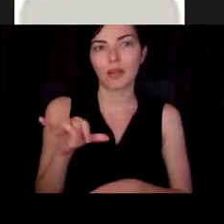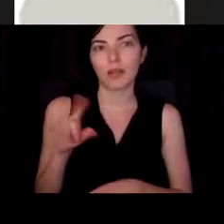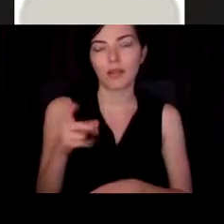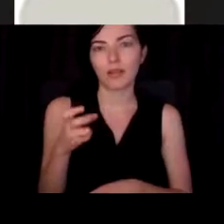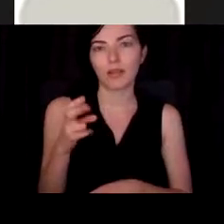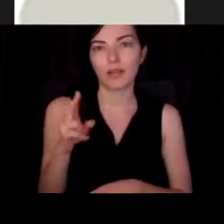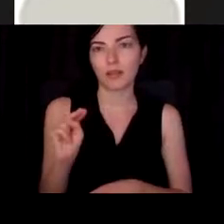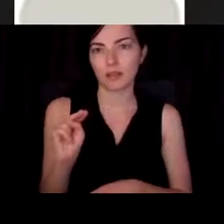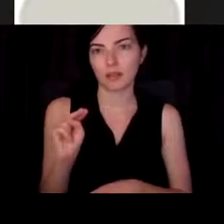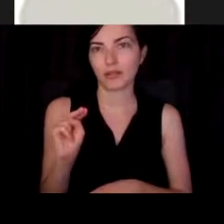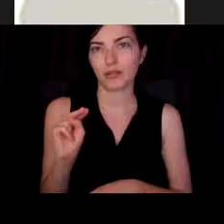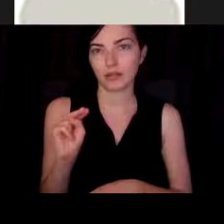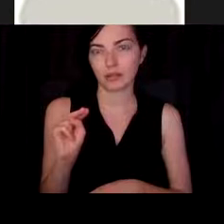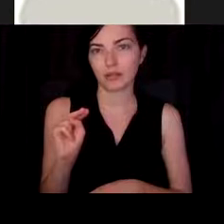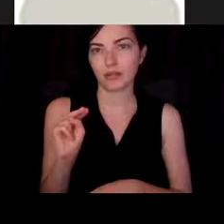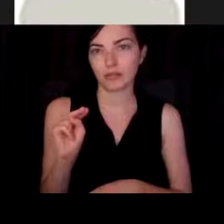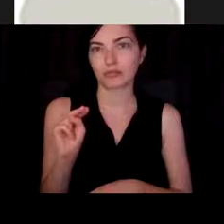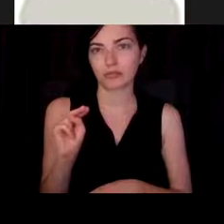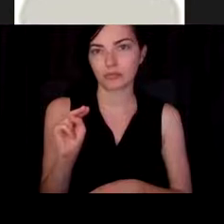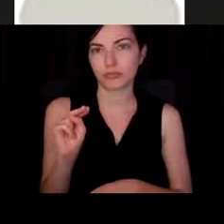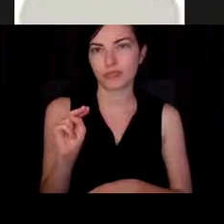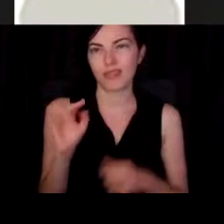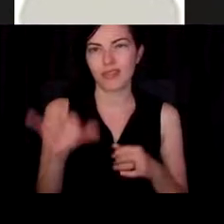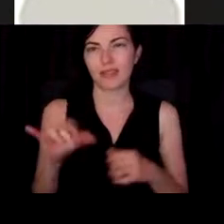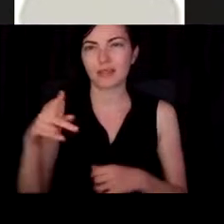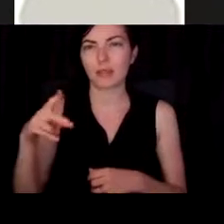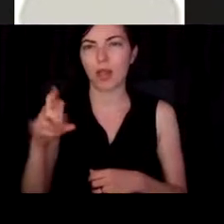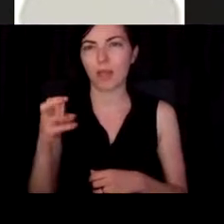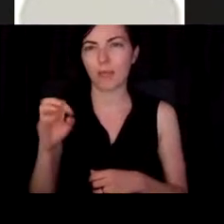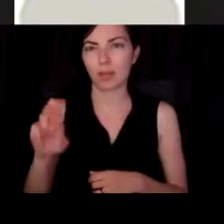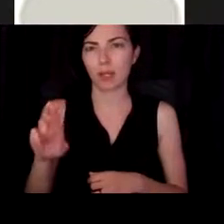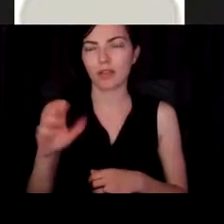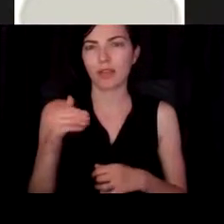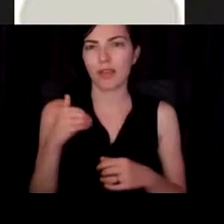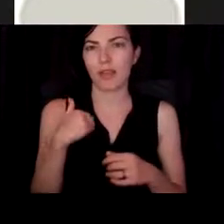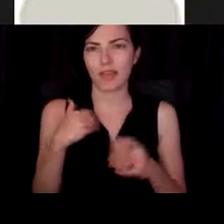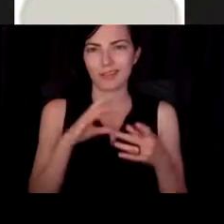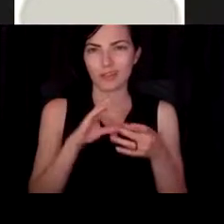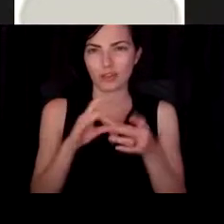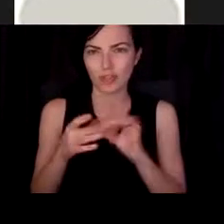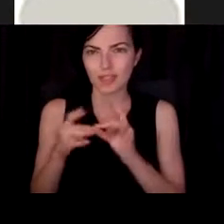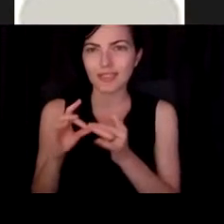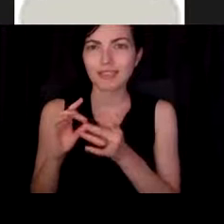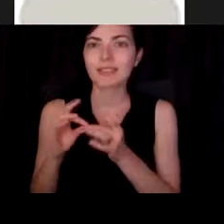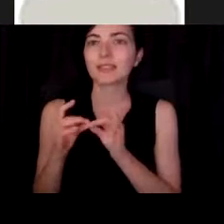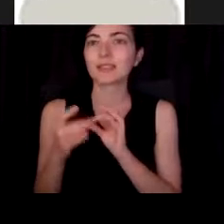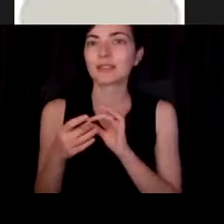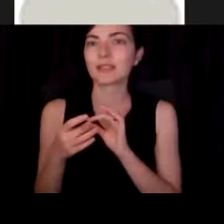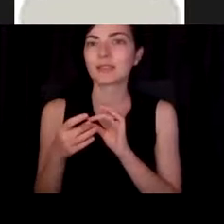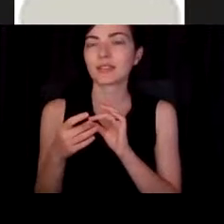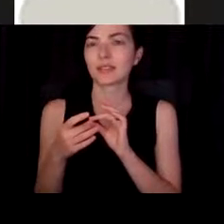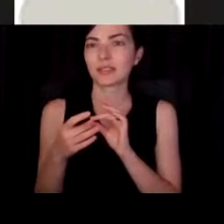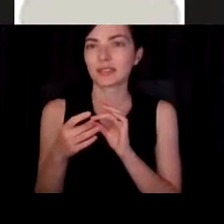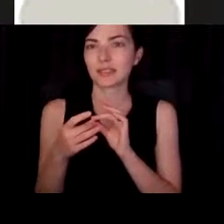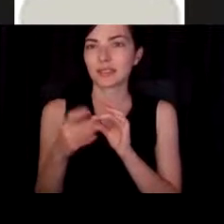very hydrophilic polymer that has chains that really just, yeah, they're thermally active and